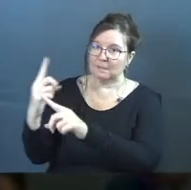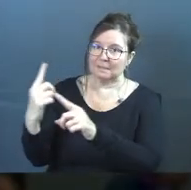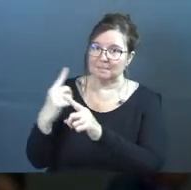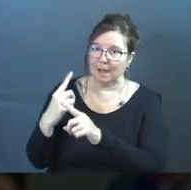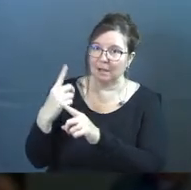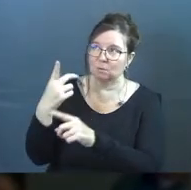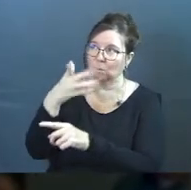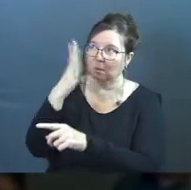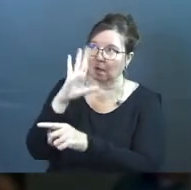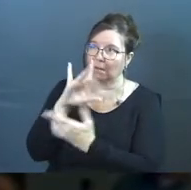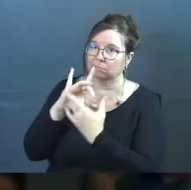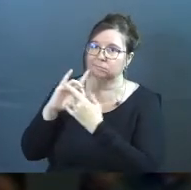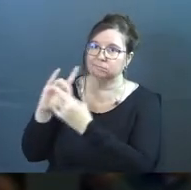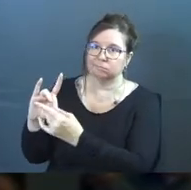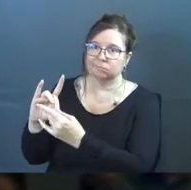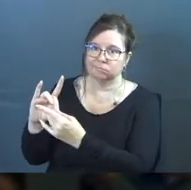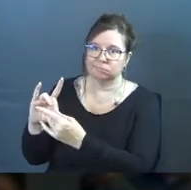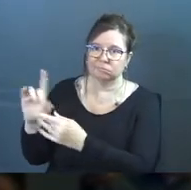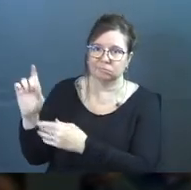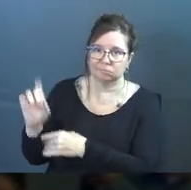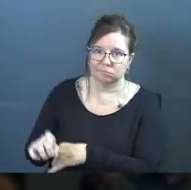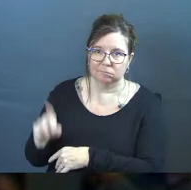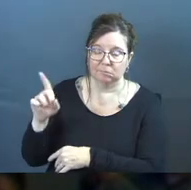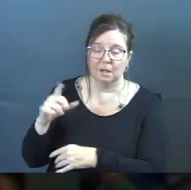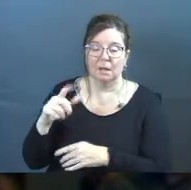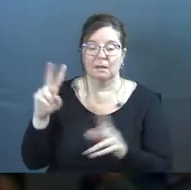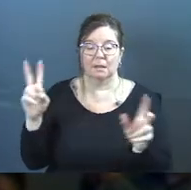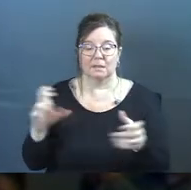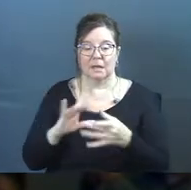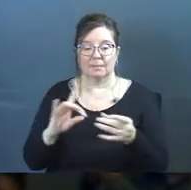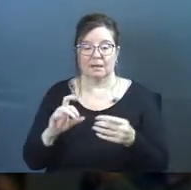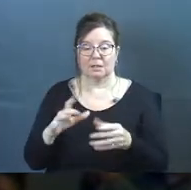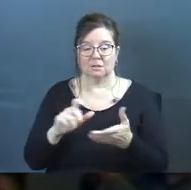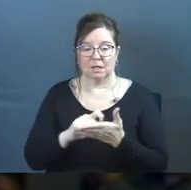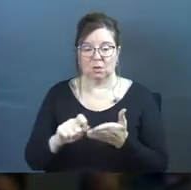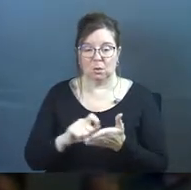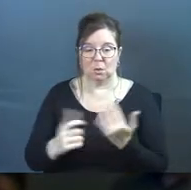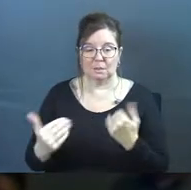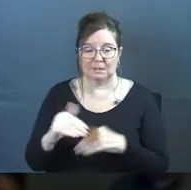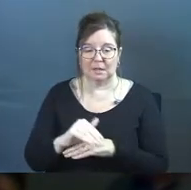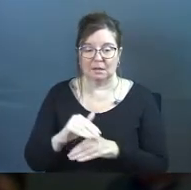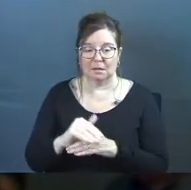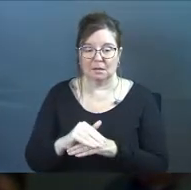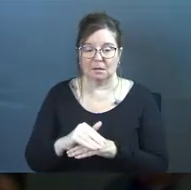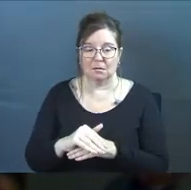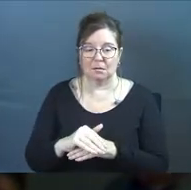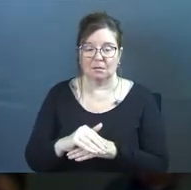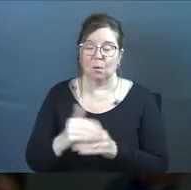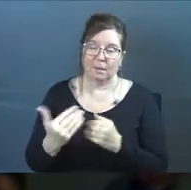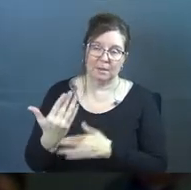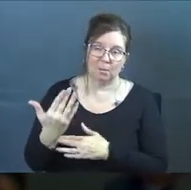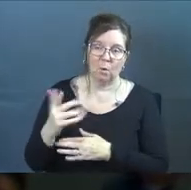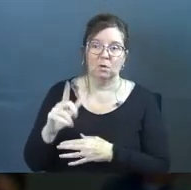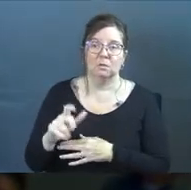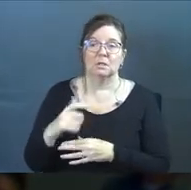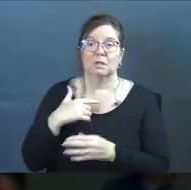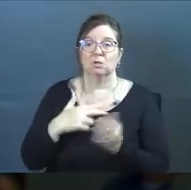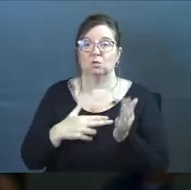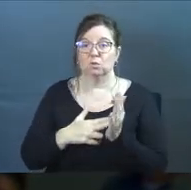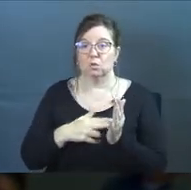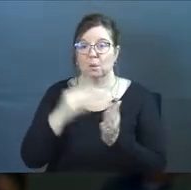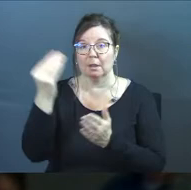to the biblical truth that we just heard? And the title of my message, if you're taking notes tonight is, or this morning, truth